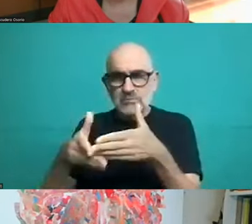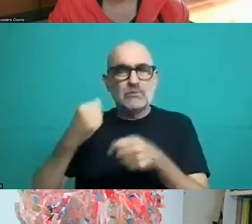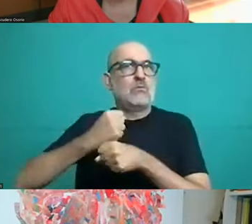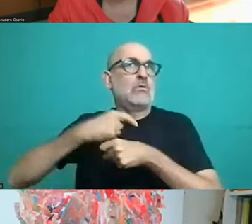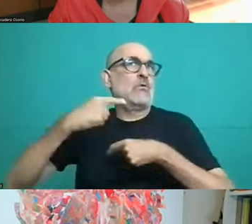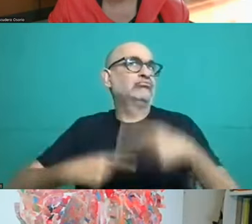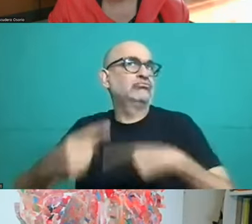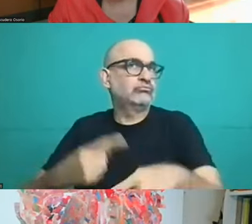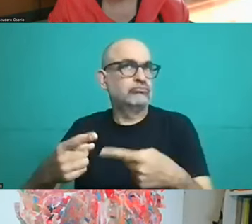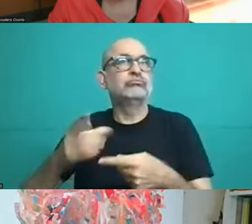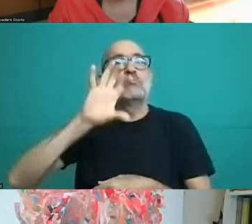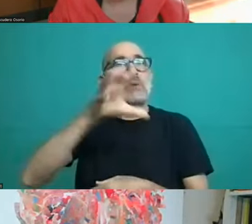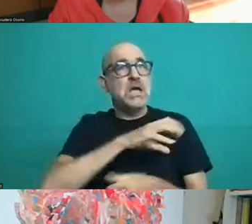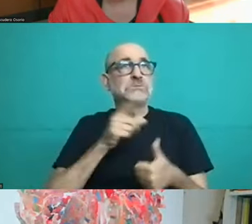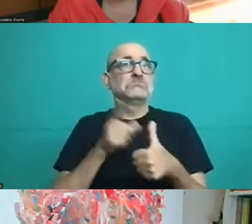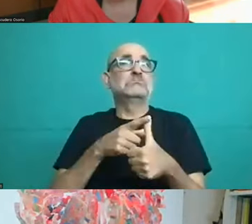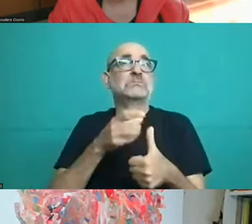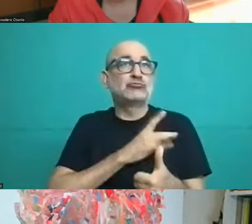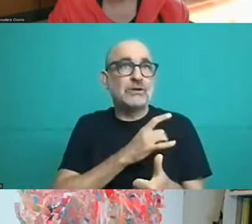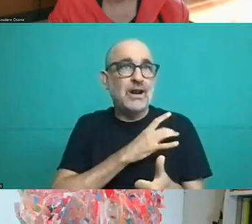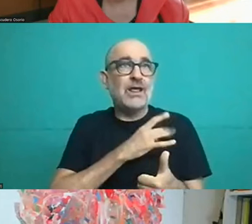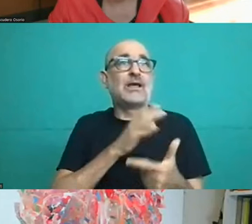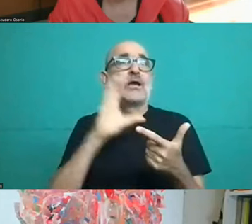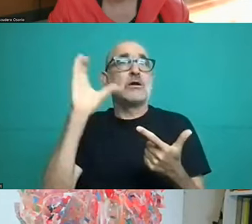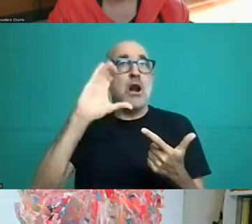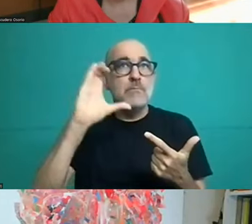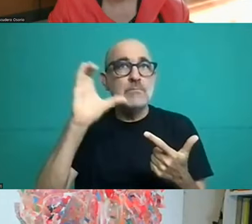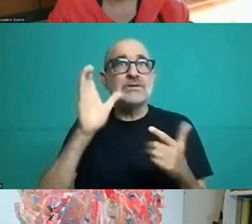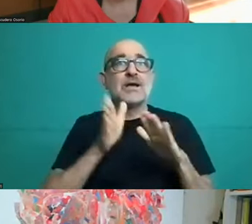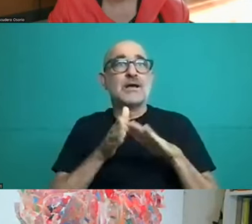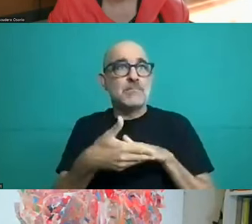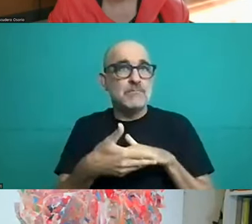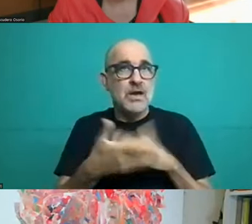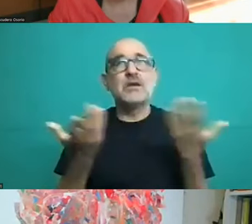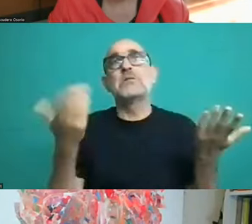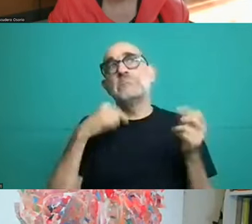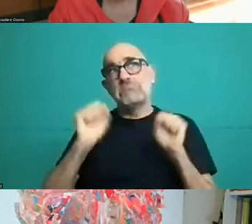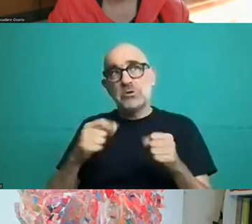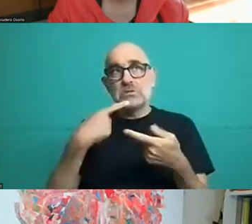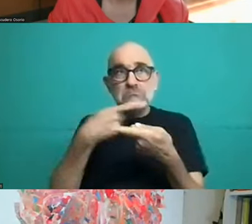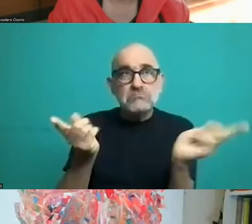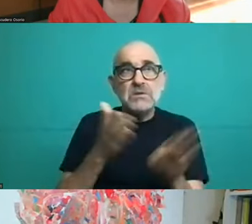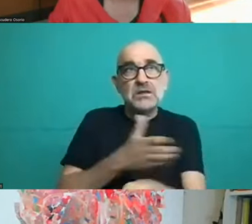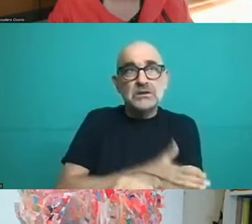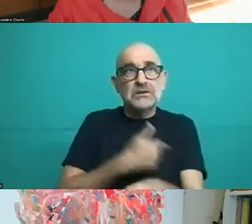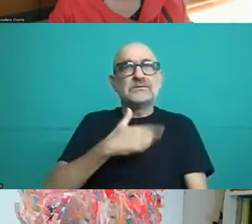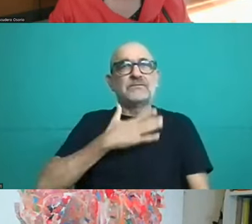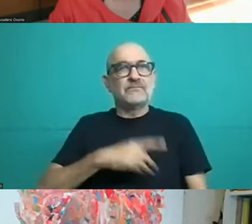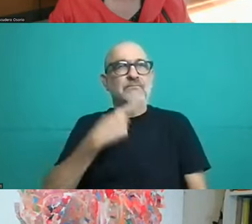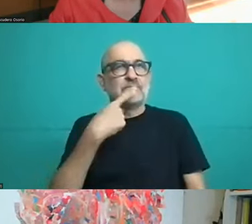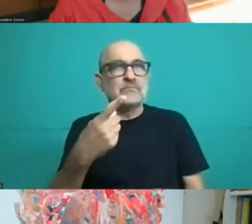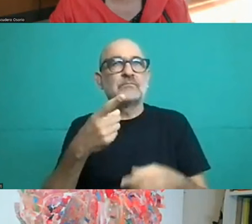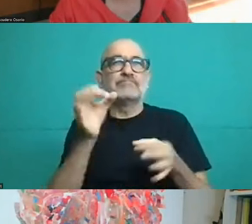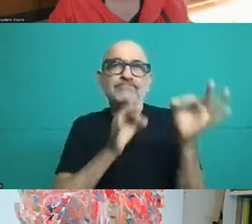couple of housekeeping announcements. We're going to have a simultaneous interpretation and the fourth official